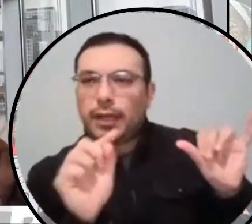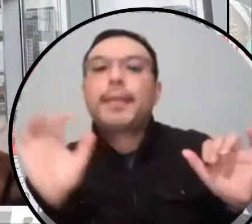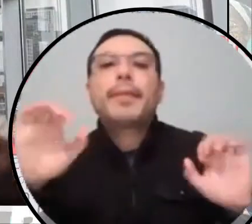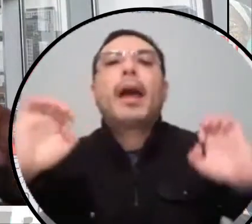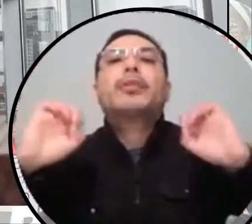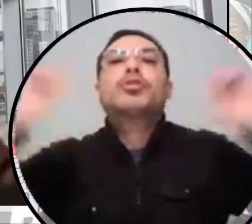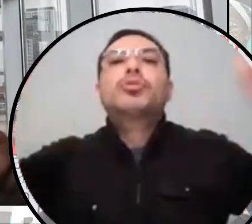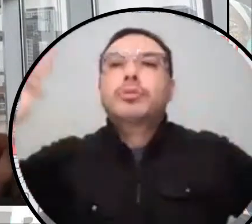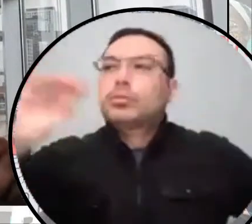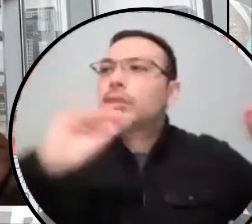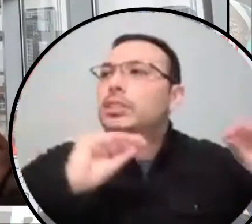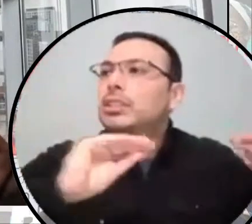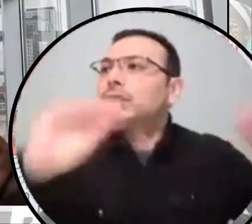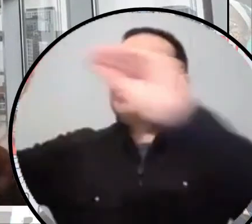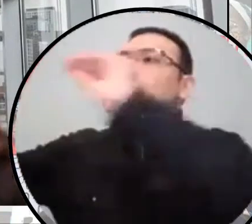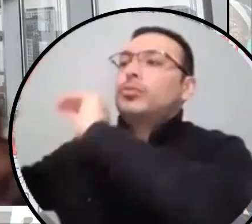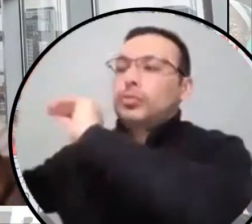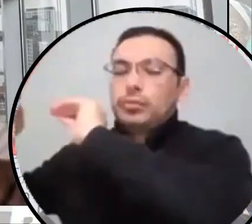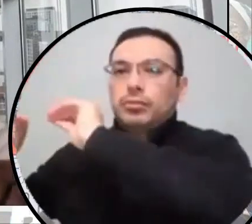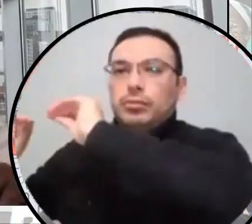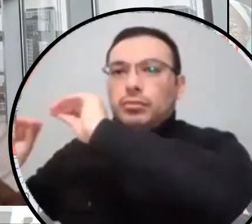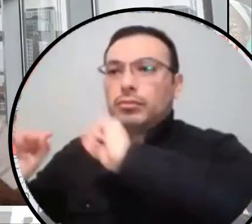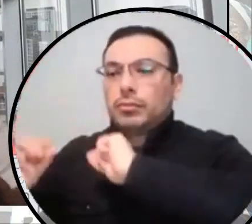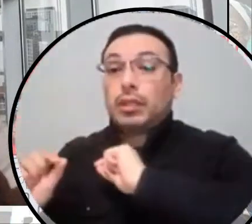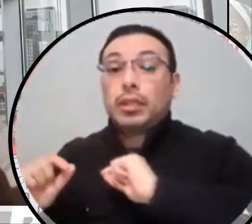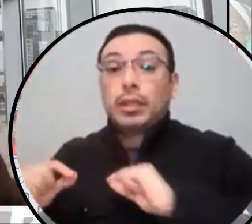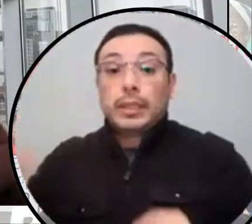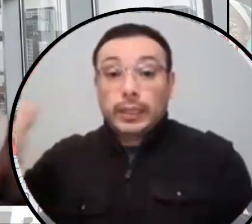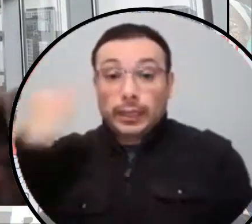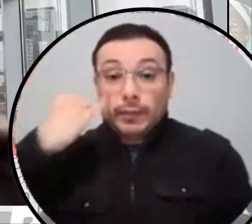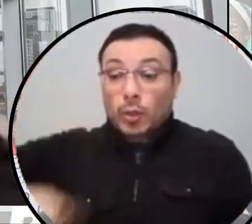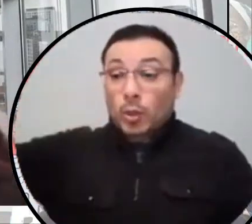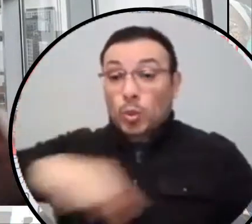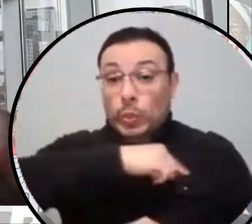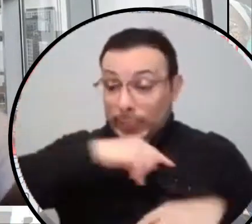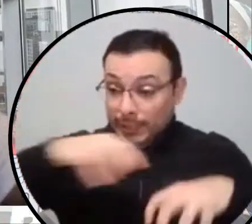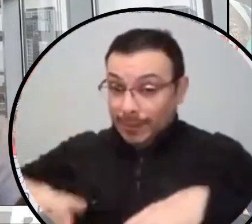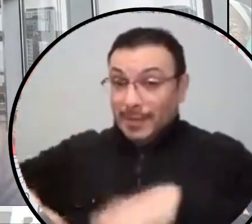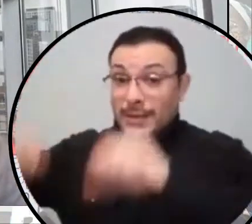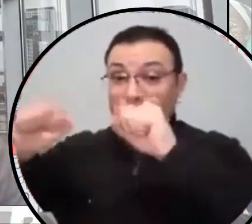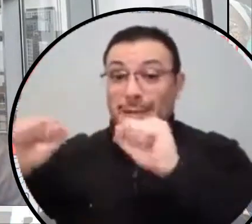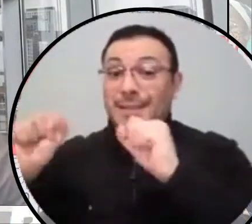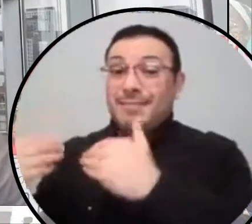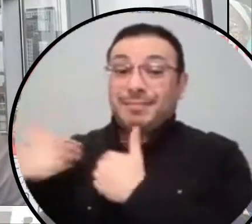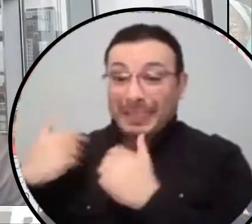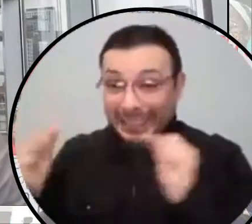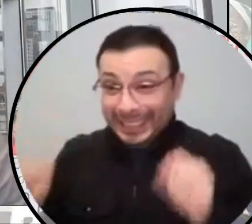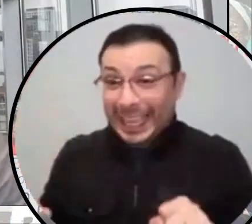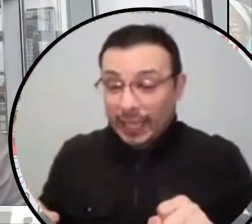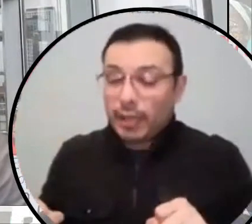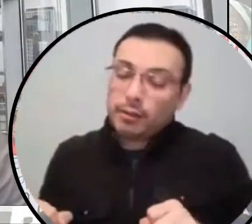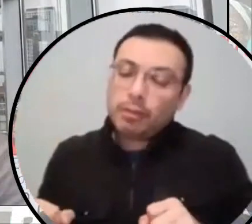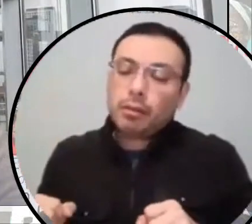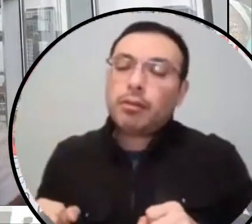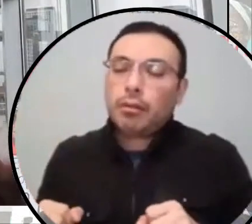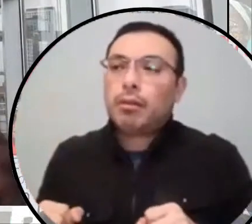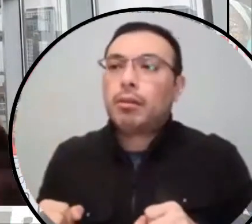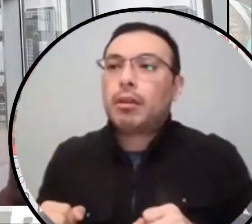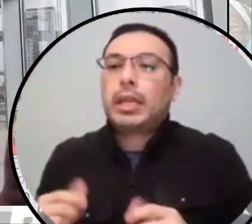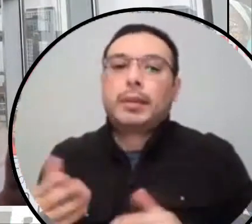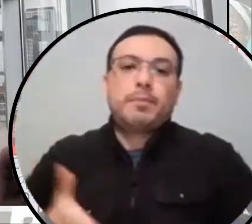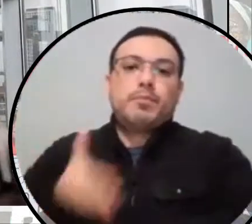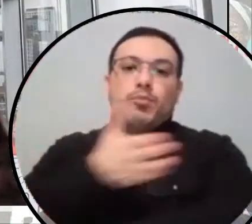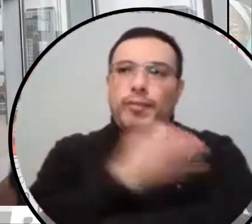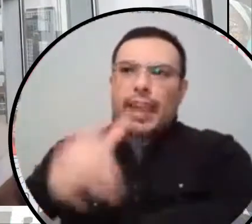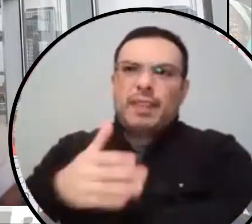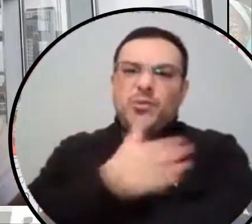we, once we're able to, uh, control those, uh, narratives, uh, and put them out there, I mean, there's so many platforms that we have nowadays, right? And I think